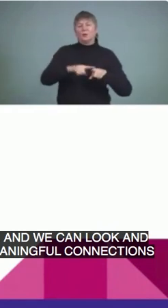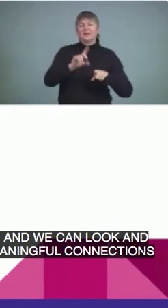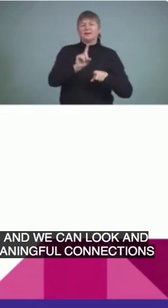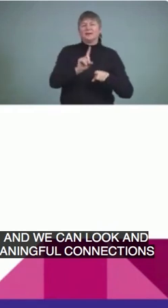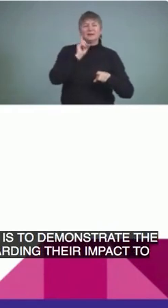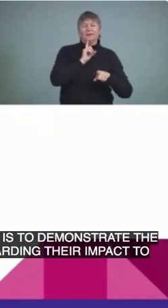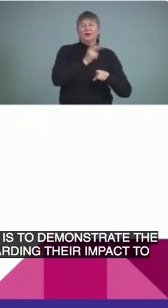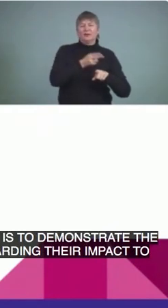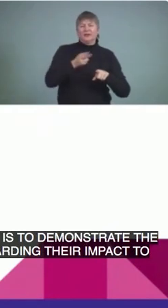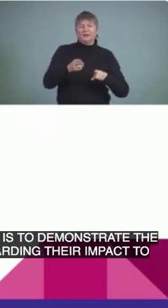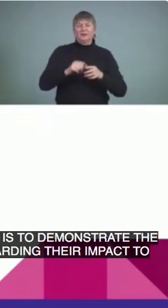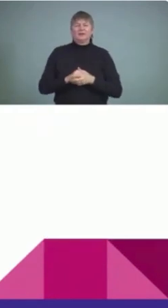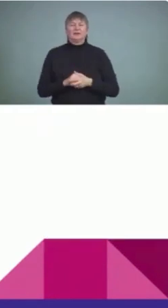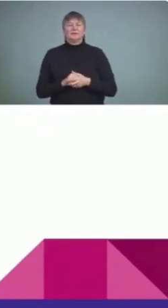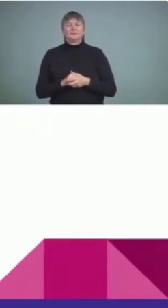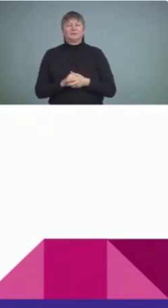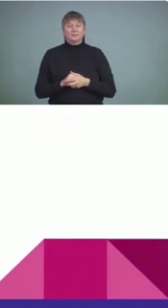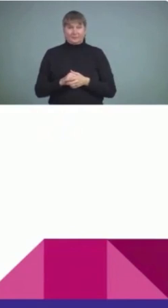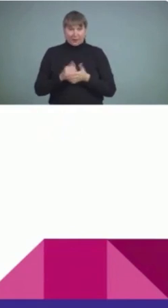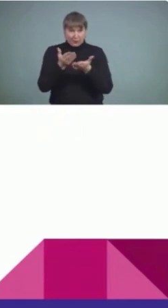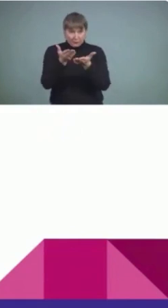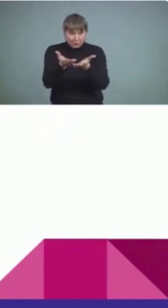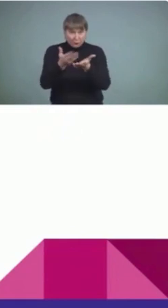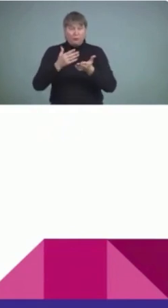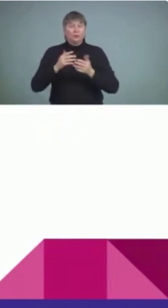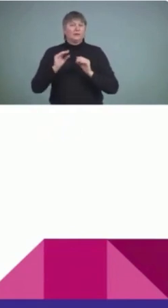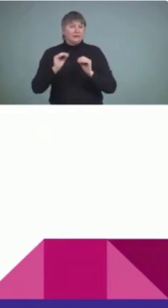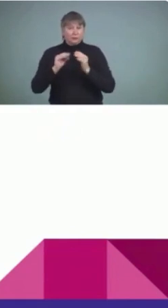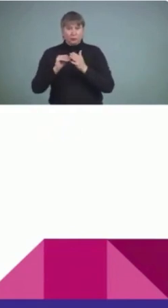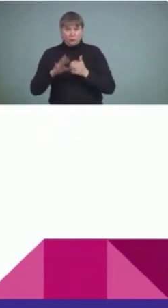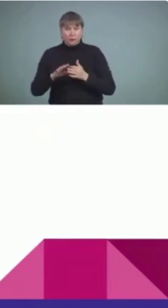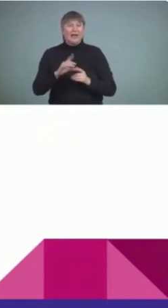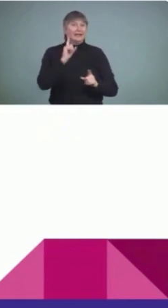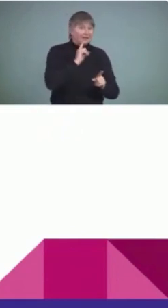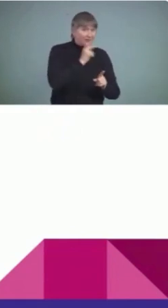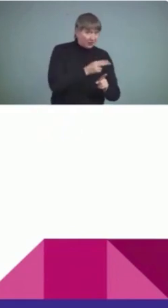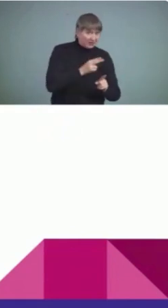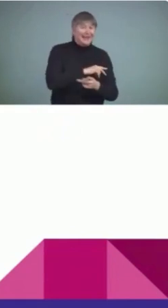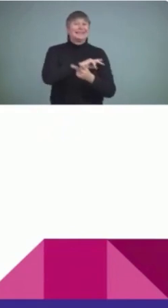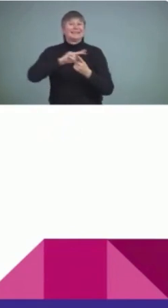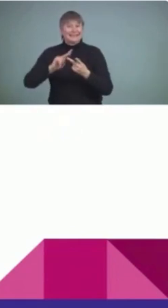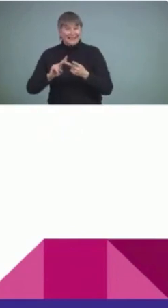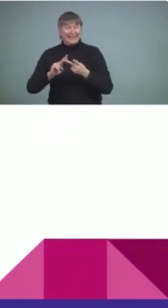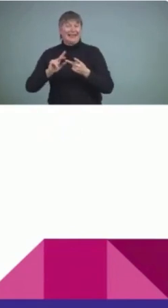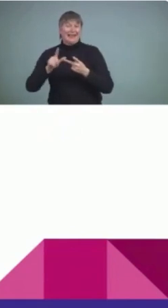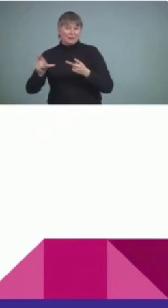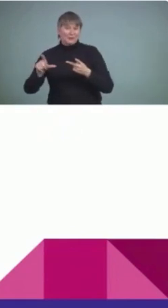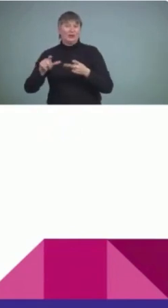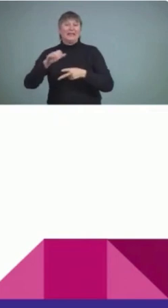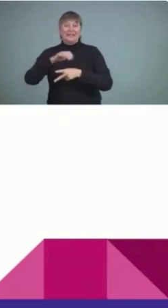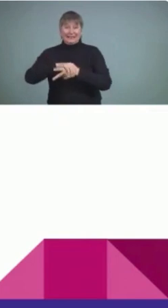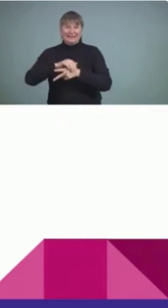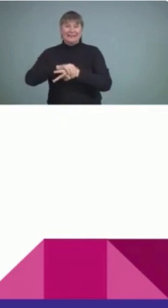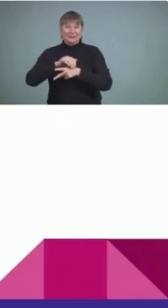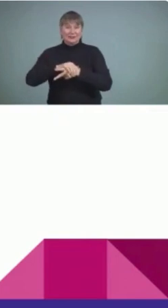supports. If you have students who are both deaf and hard of hearing and English language learners, this presents some